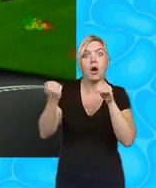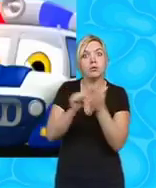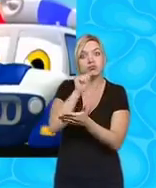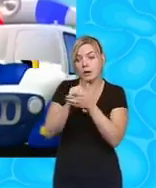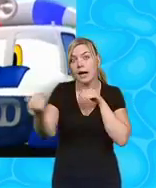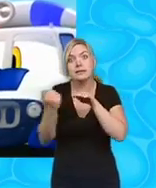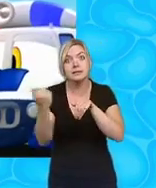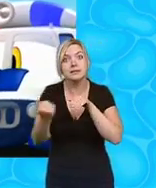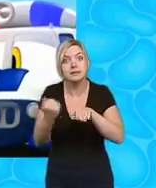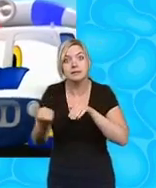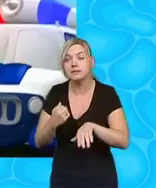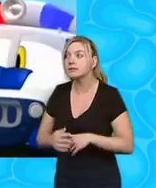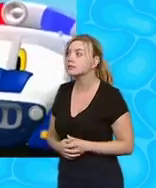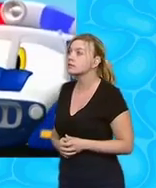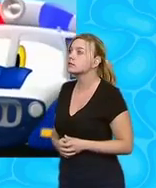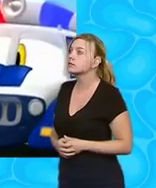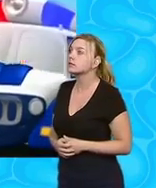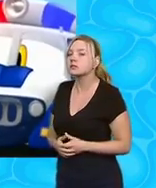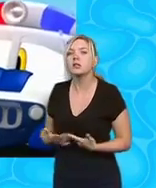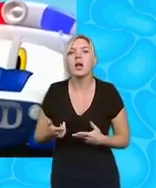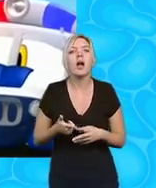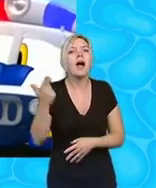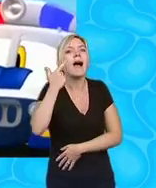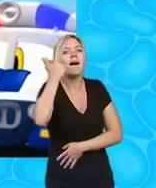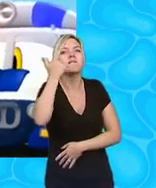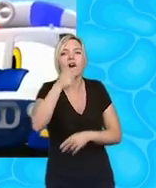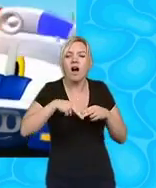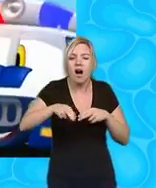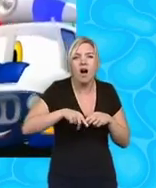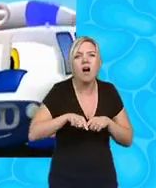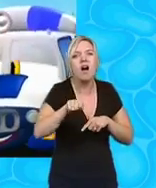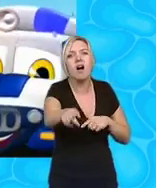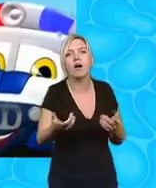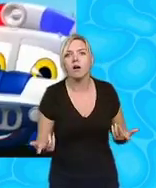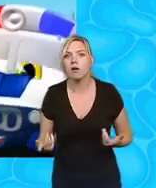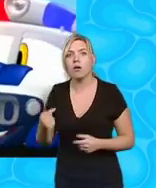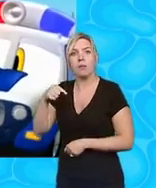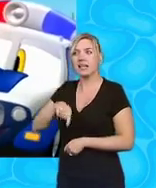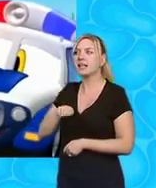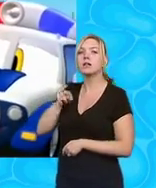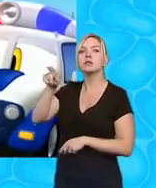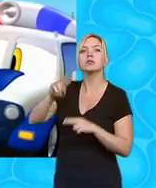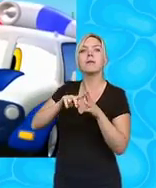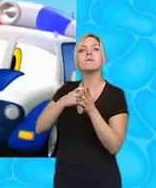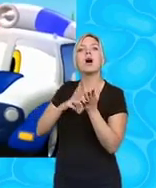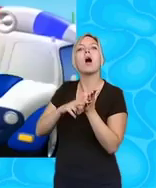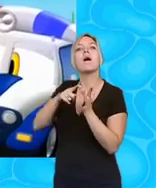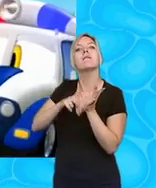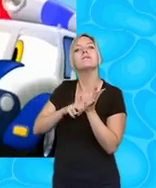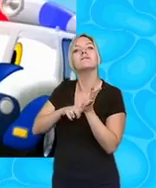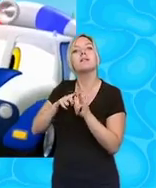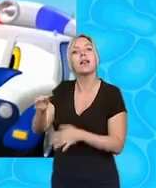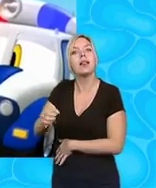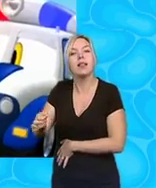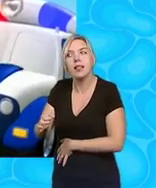road well how far are we supposed to paint anyway from here to Farville oh